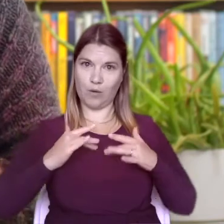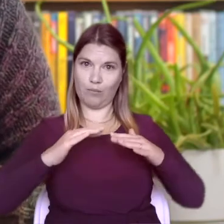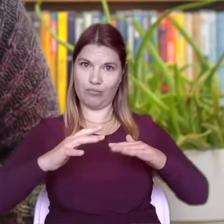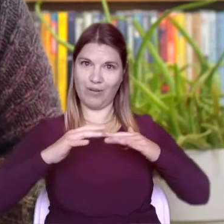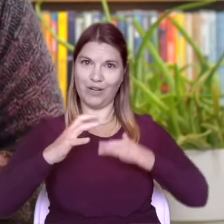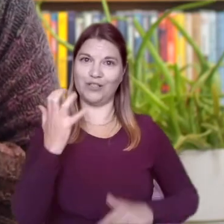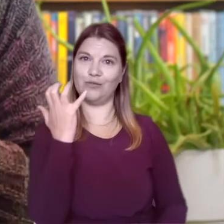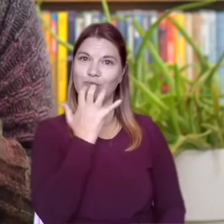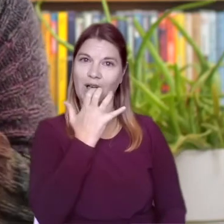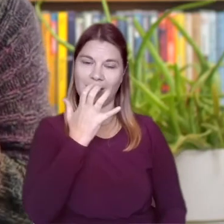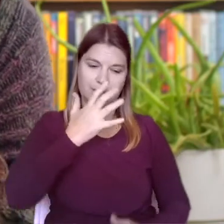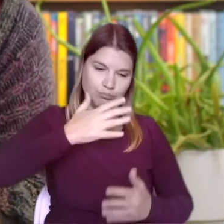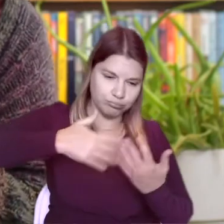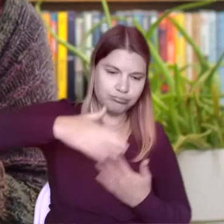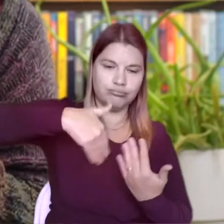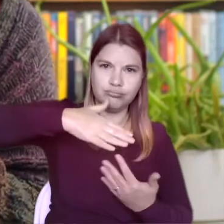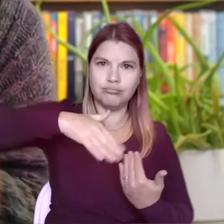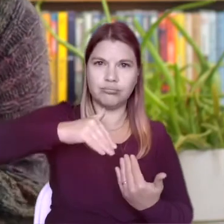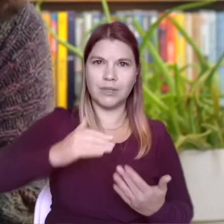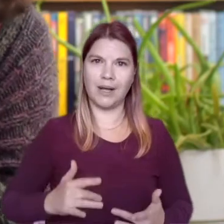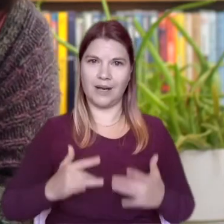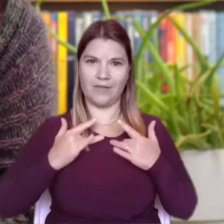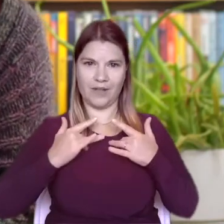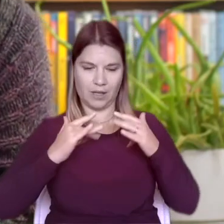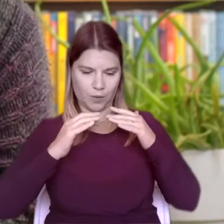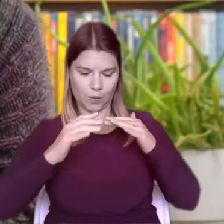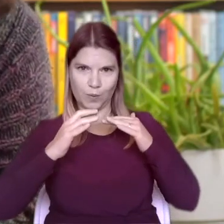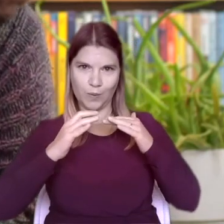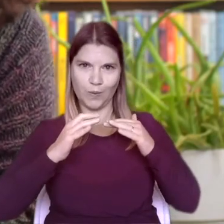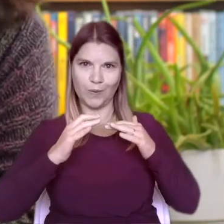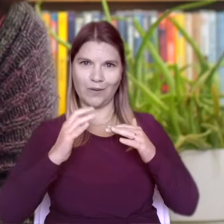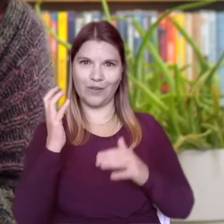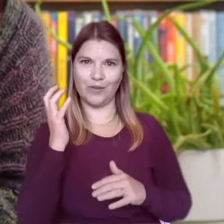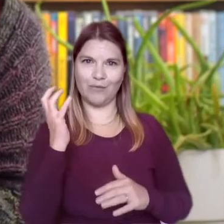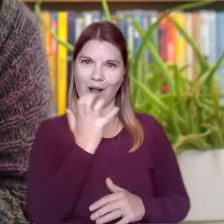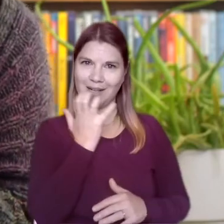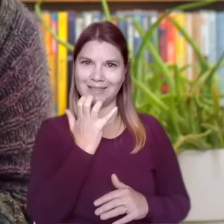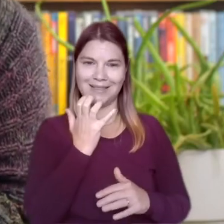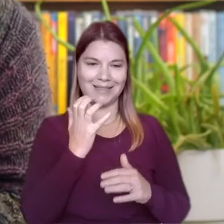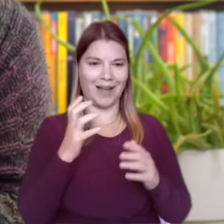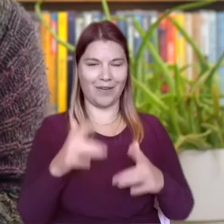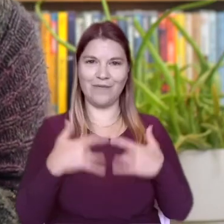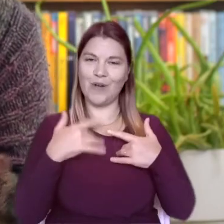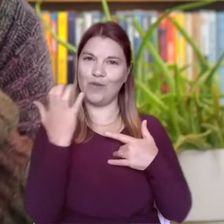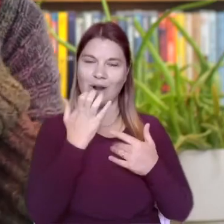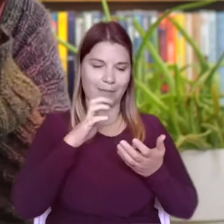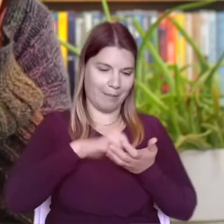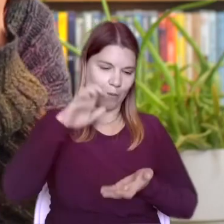around inside. I can feel the vibrations of each piece of rice as they all bounce around together.